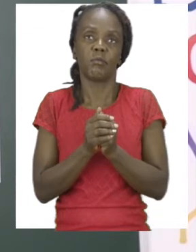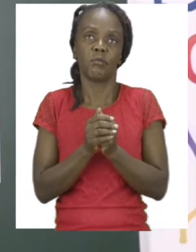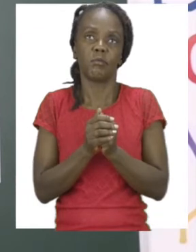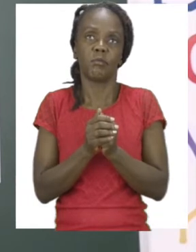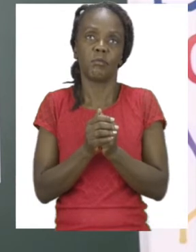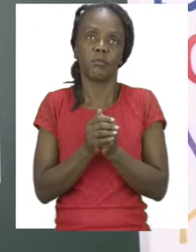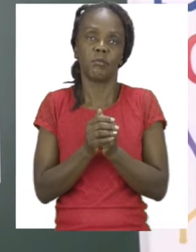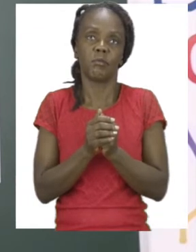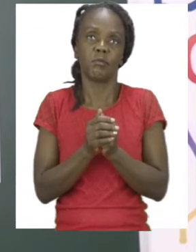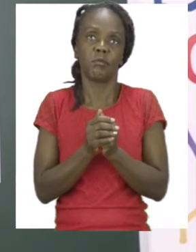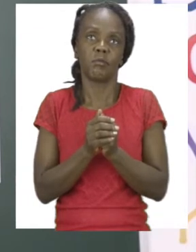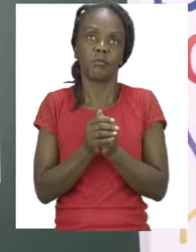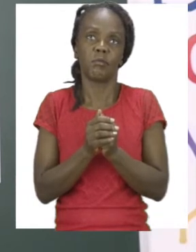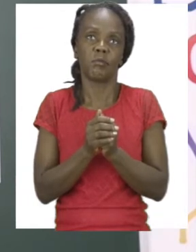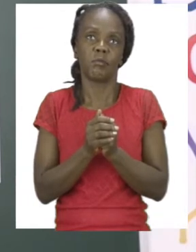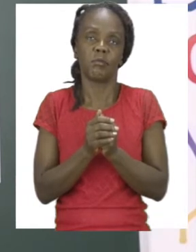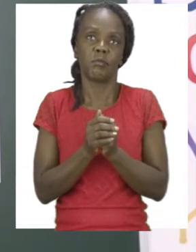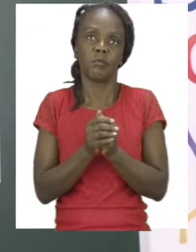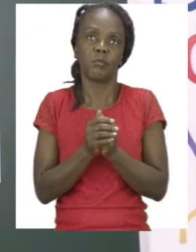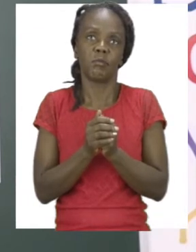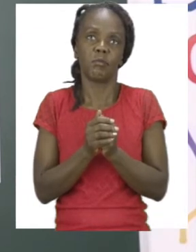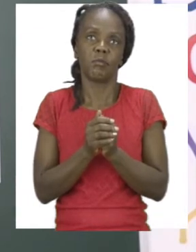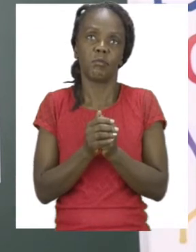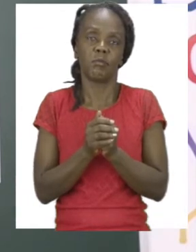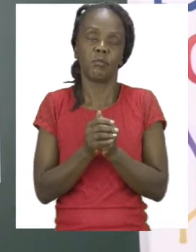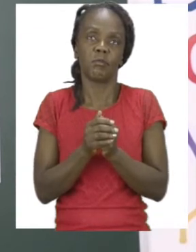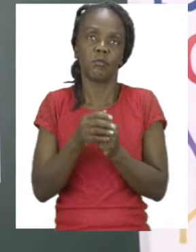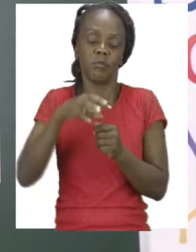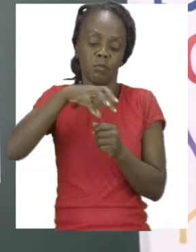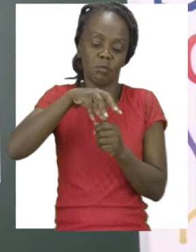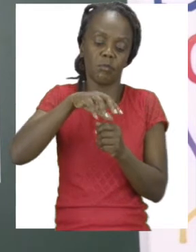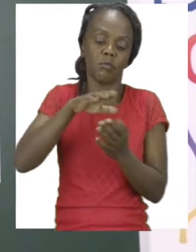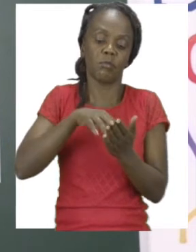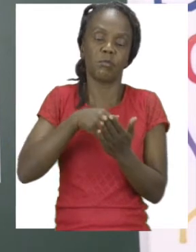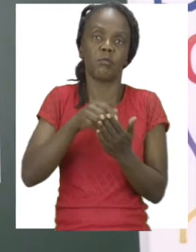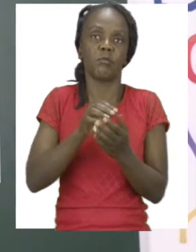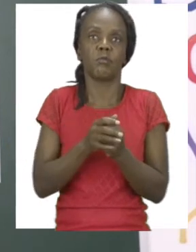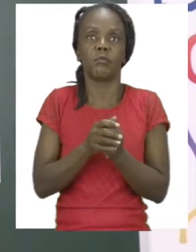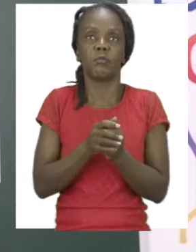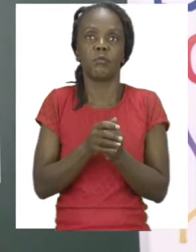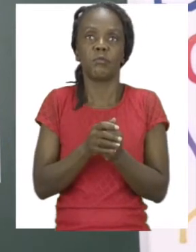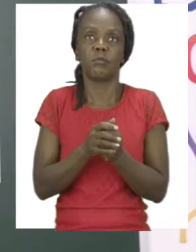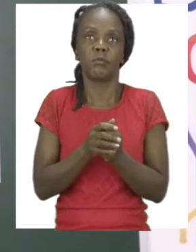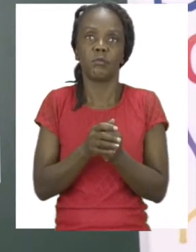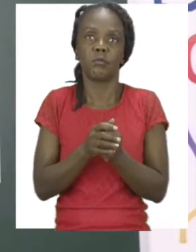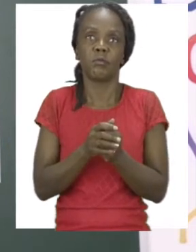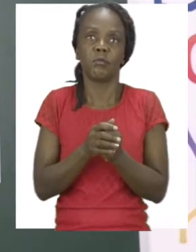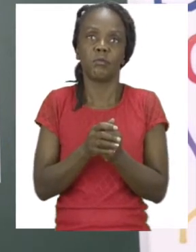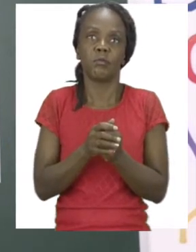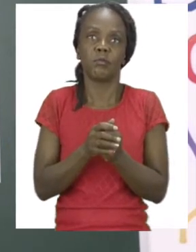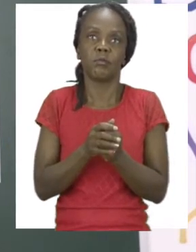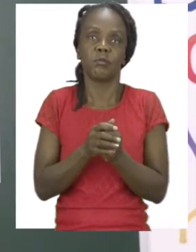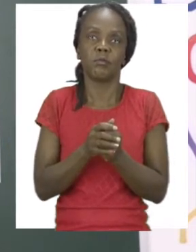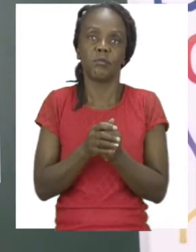when I am done for a little while, or when I stop, I put my glue cap on. Now, and so far, my teddy